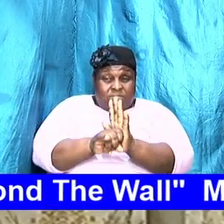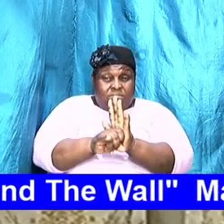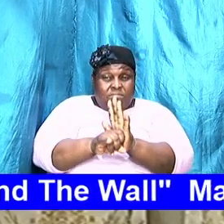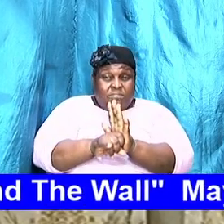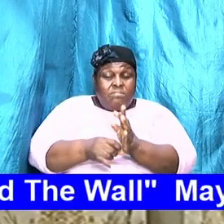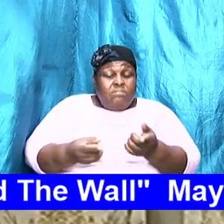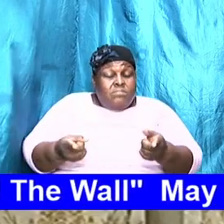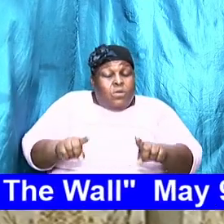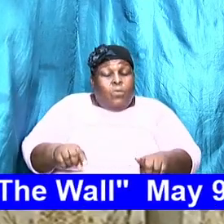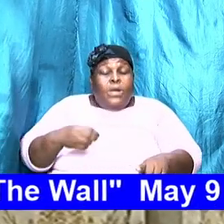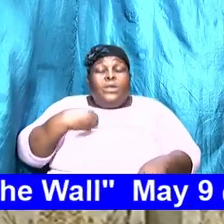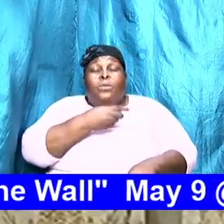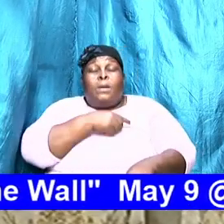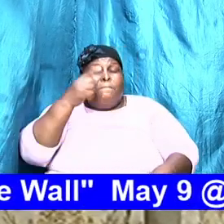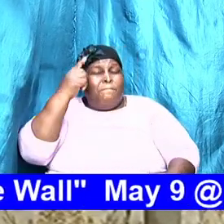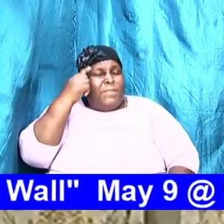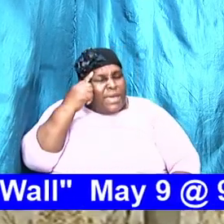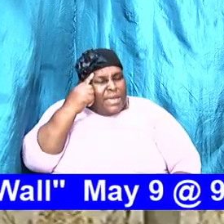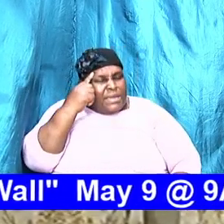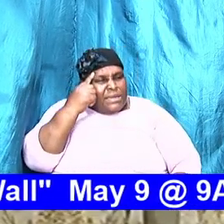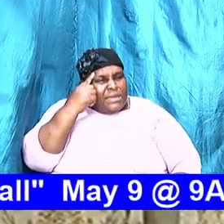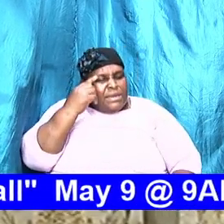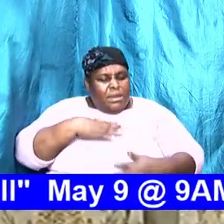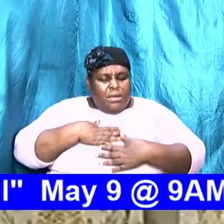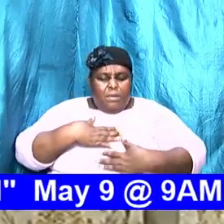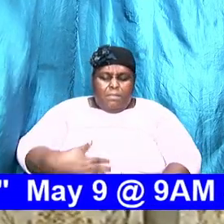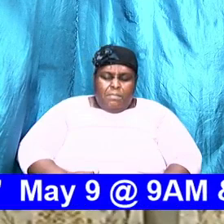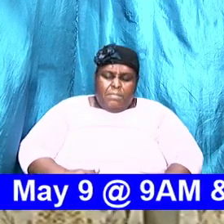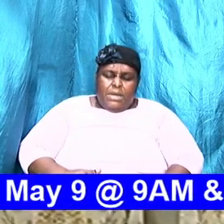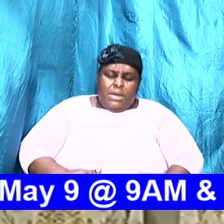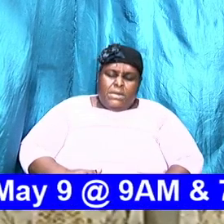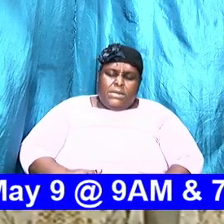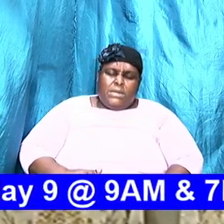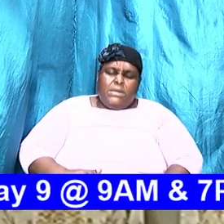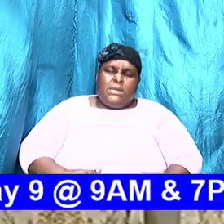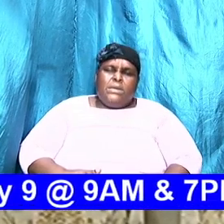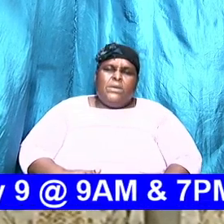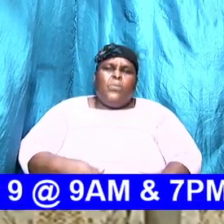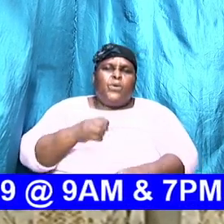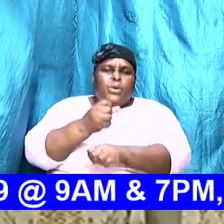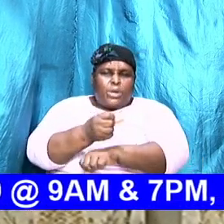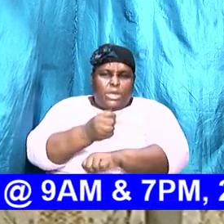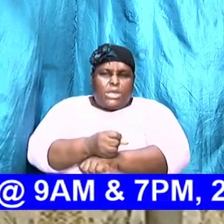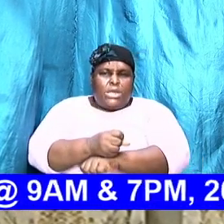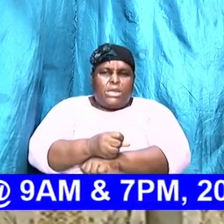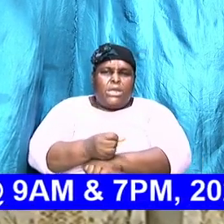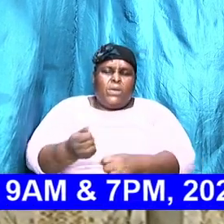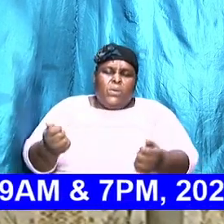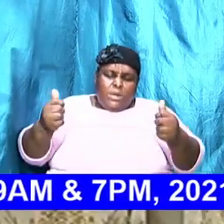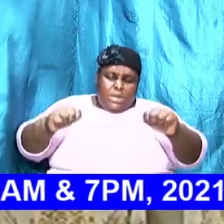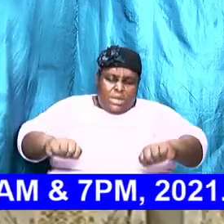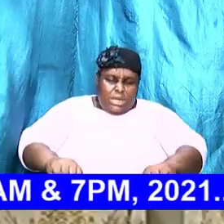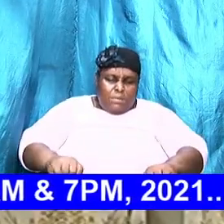faculties and our limbs are intact and we are able to reason